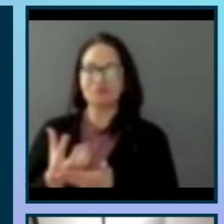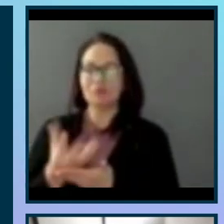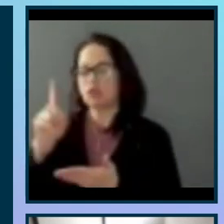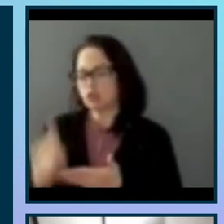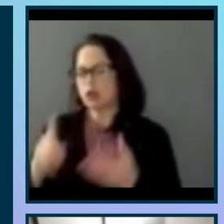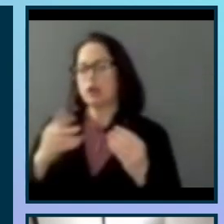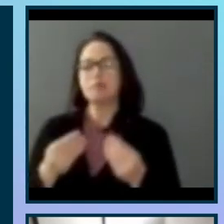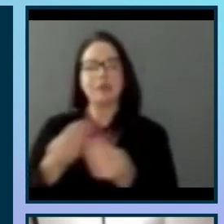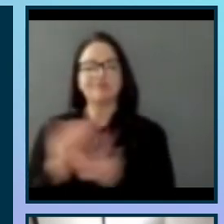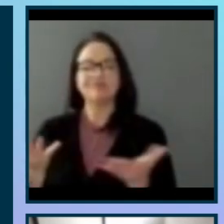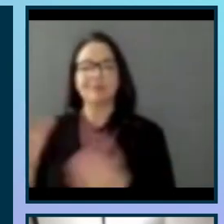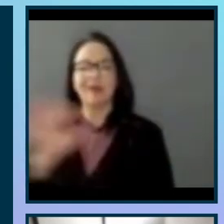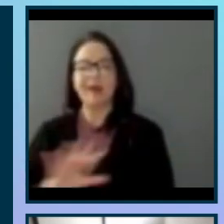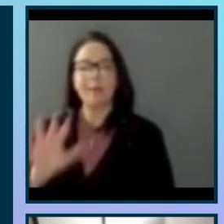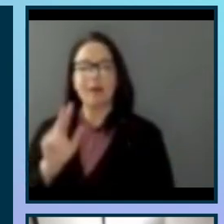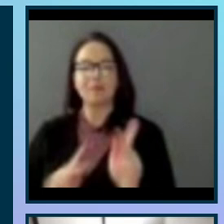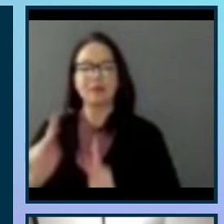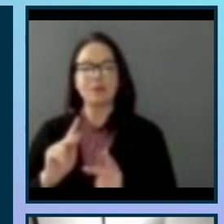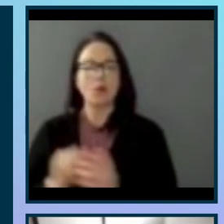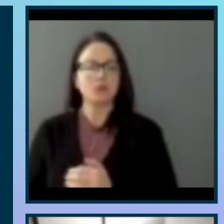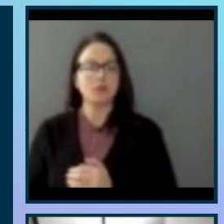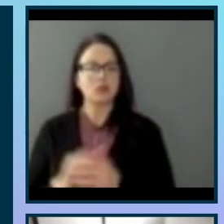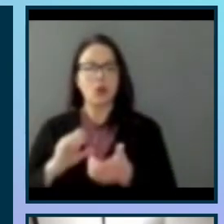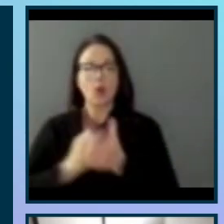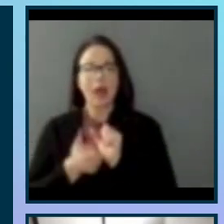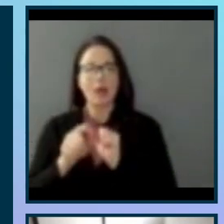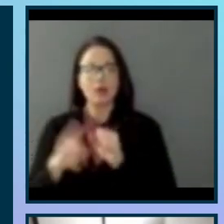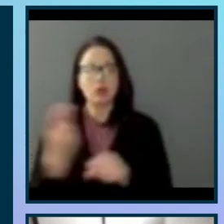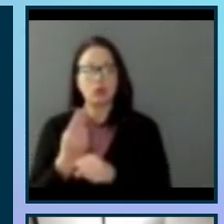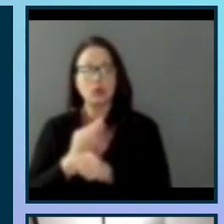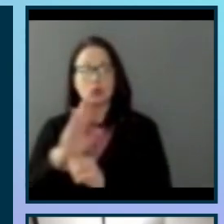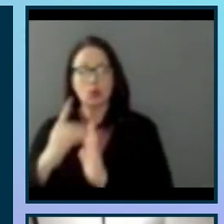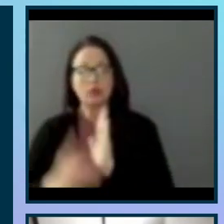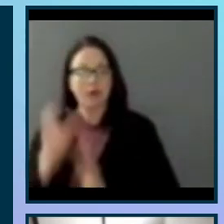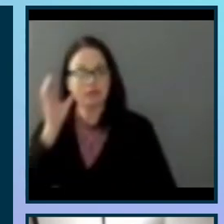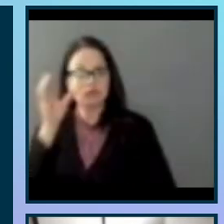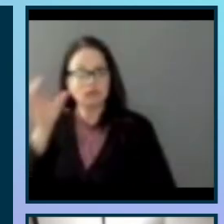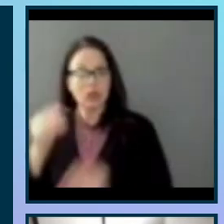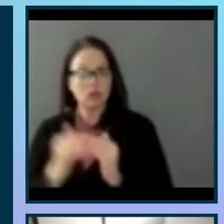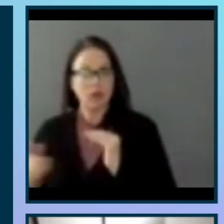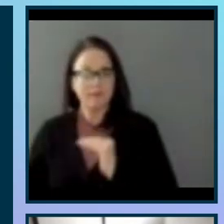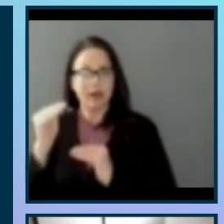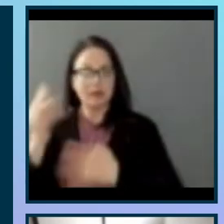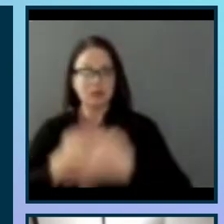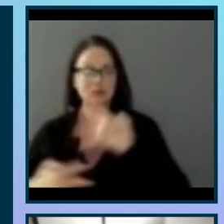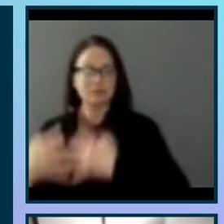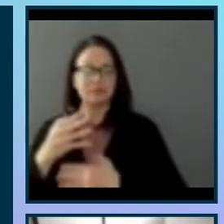So question to ask is, how can you use your design concept concept to advance a social justice agenda?